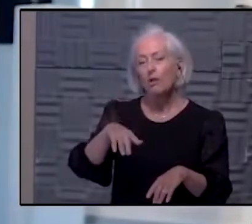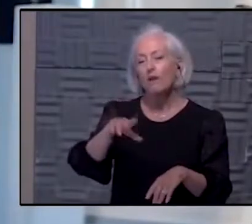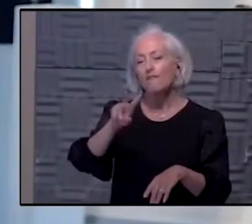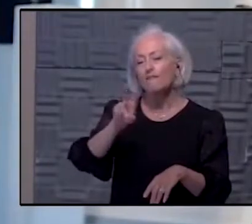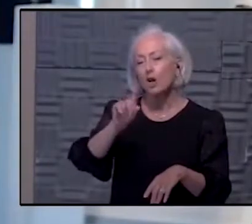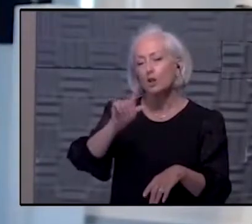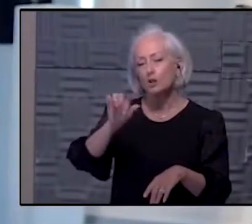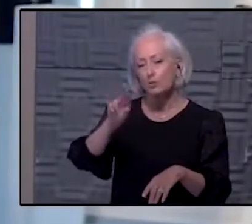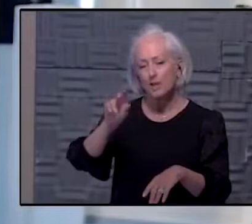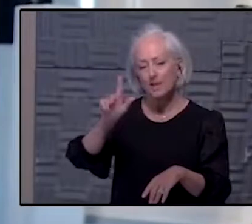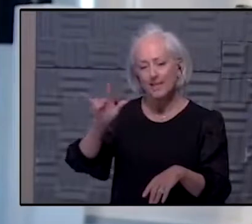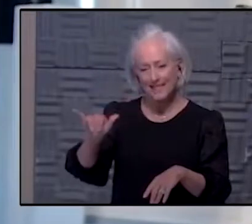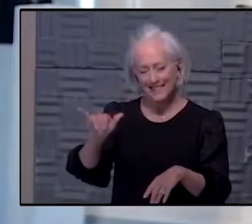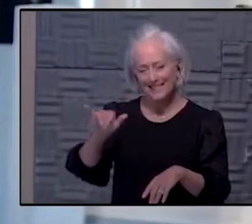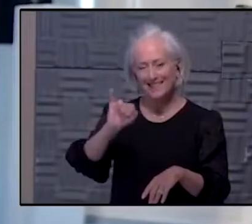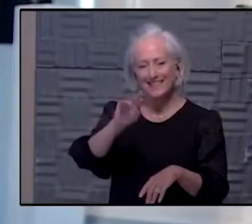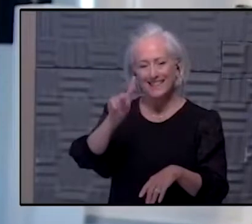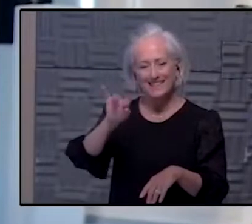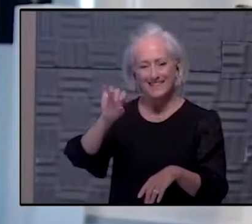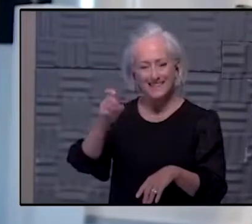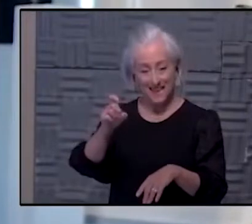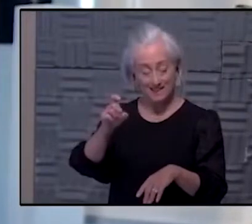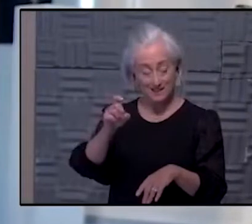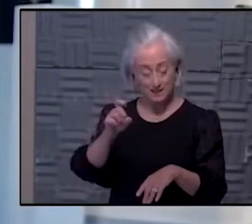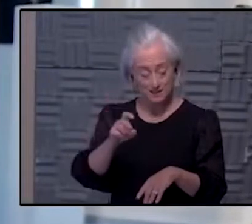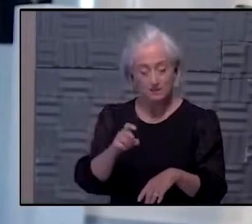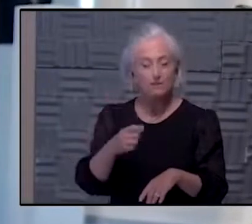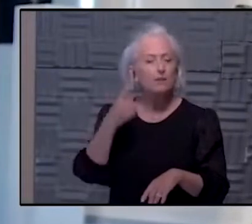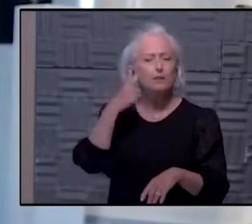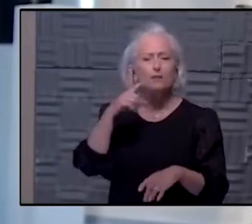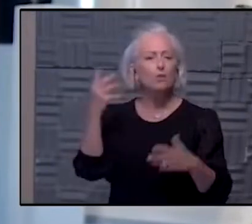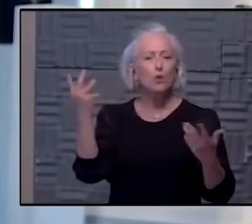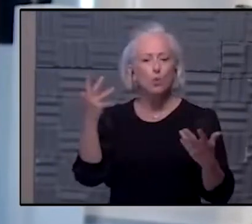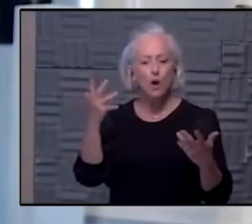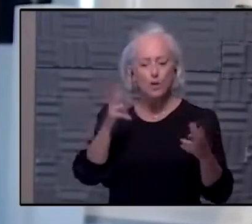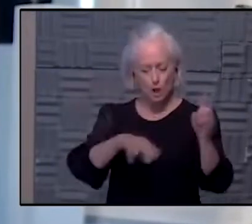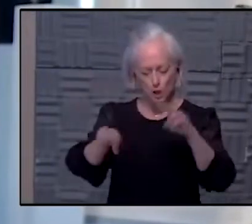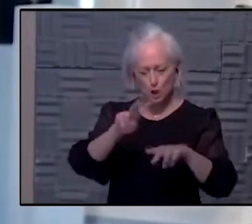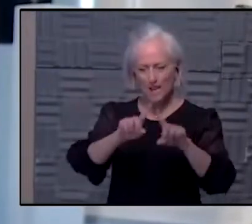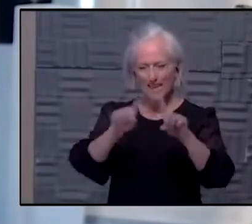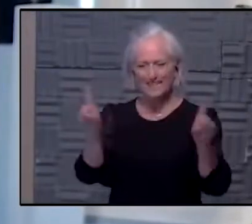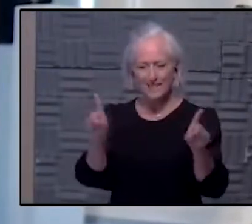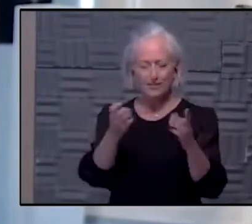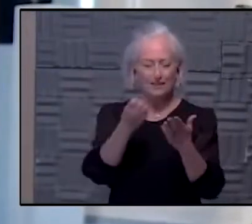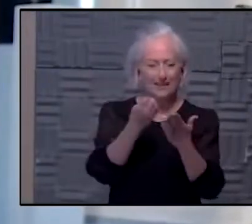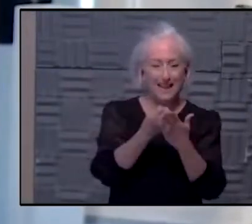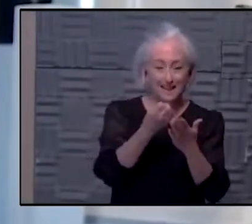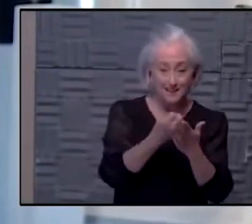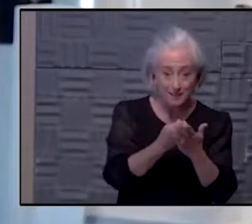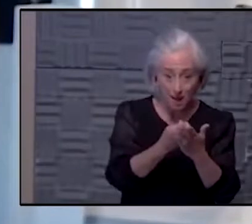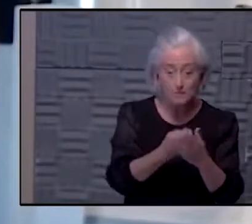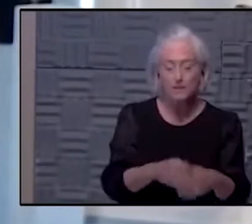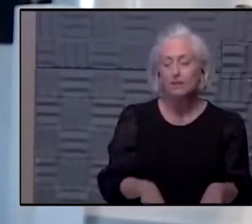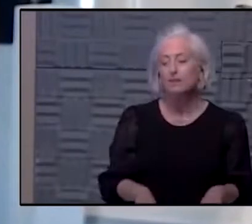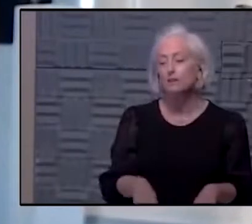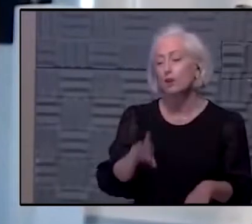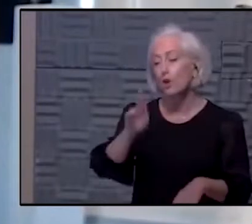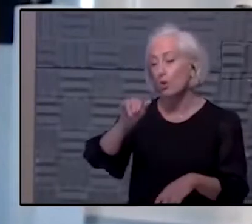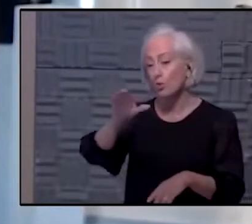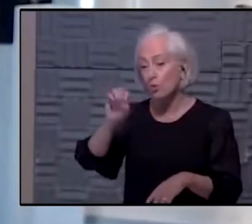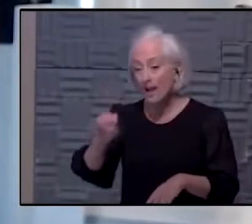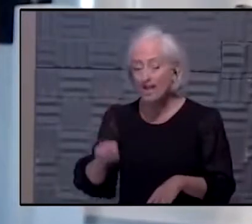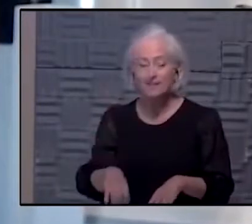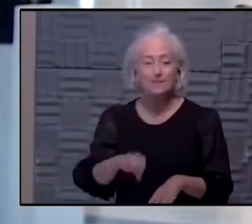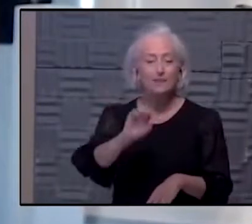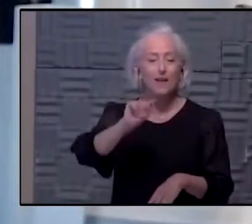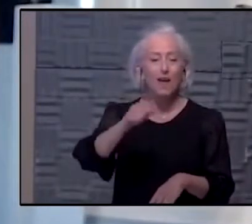Explorer. And that looks at people of different socioeconomics, races, ethnicities, and the like,